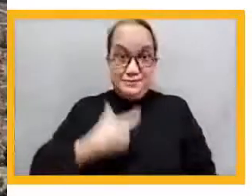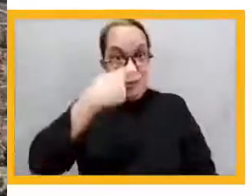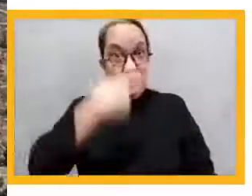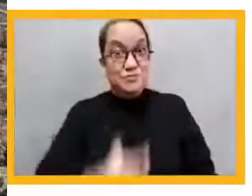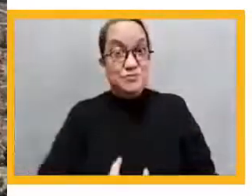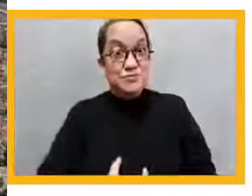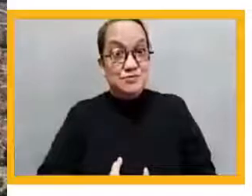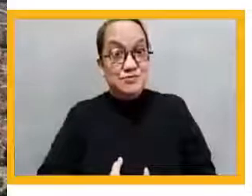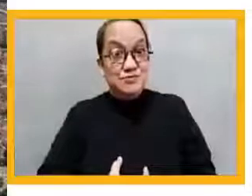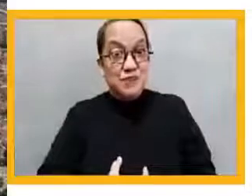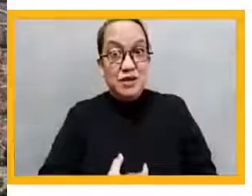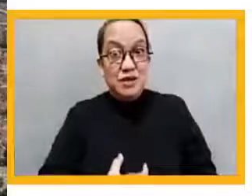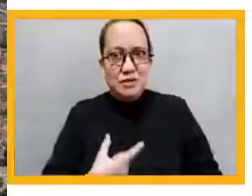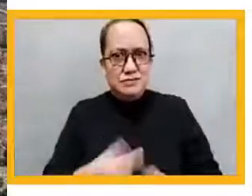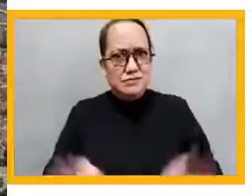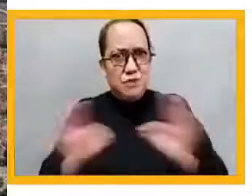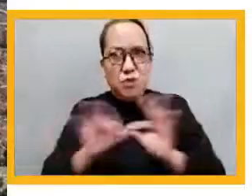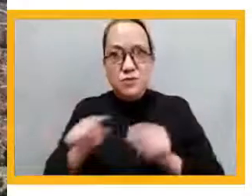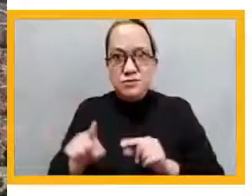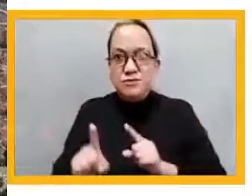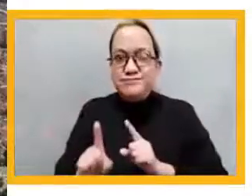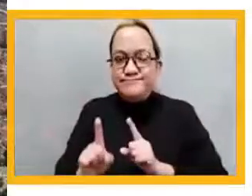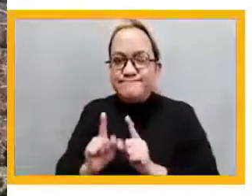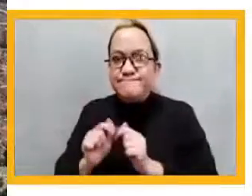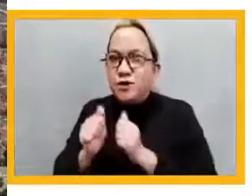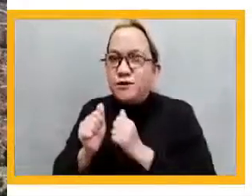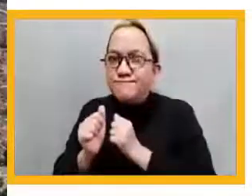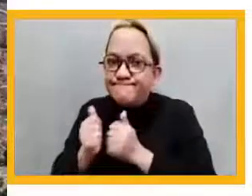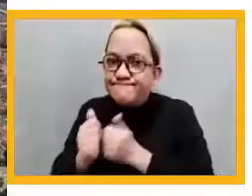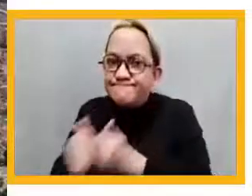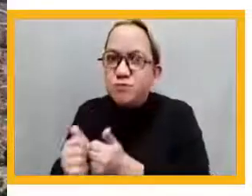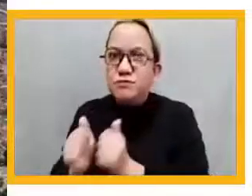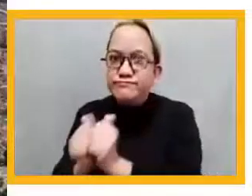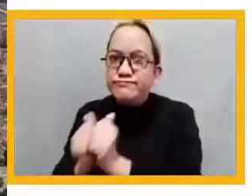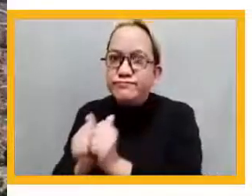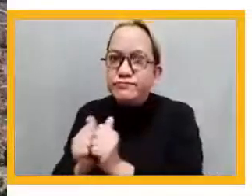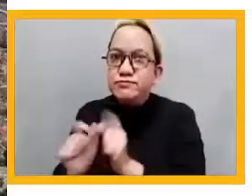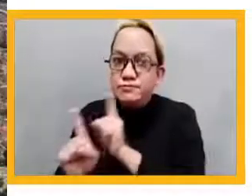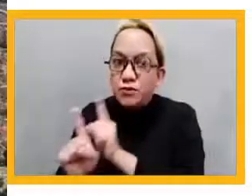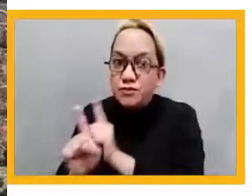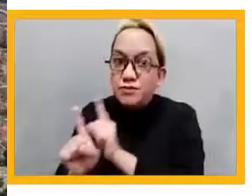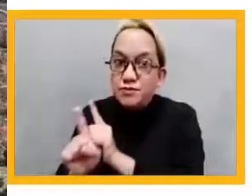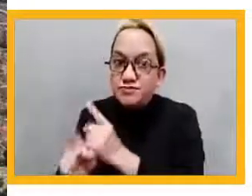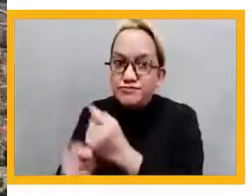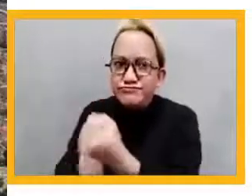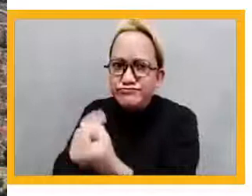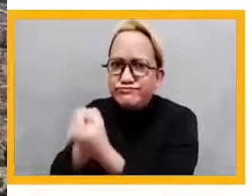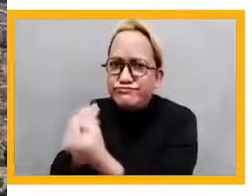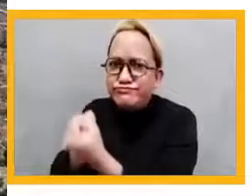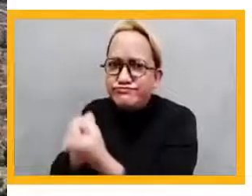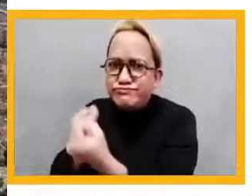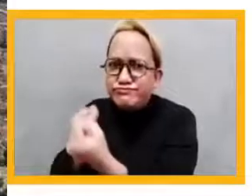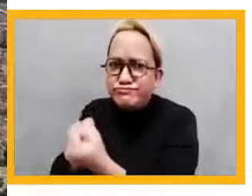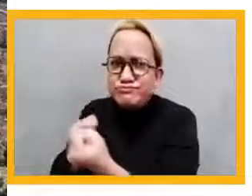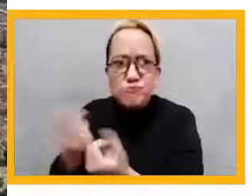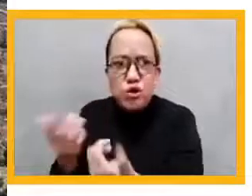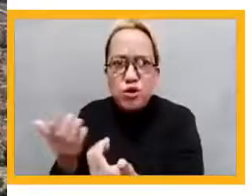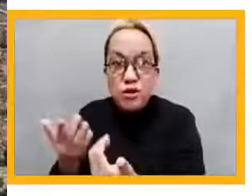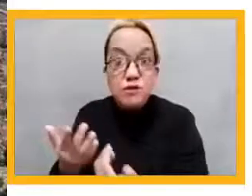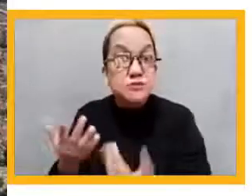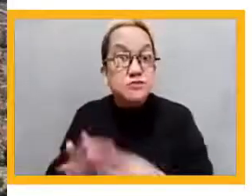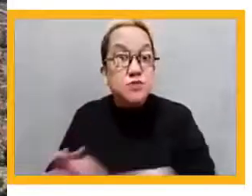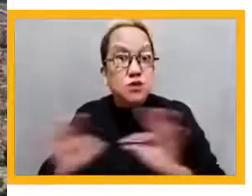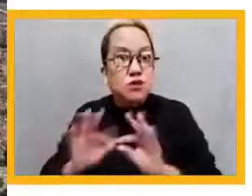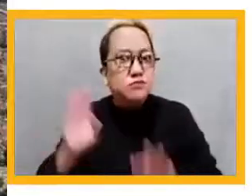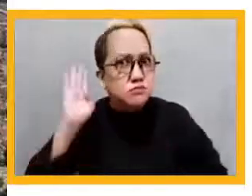and somebody that has more time to know their students because now we have our learning materials that help and support